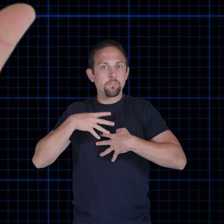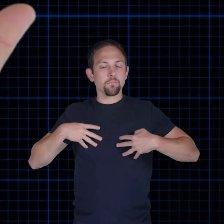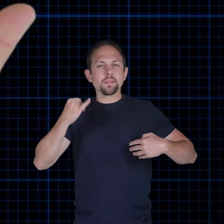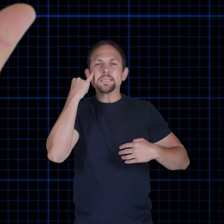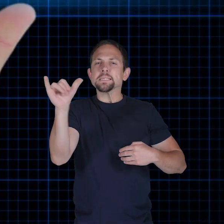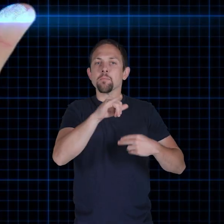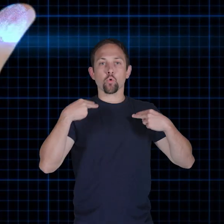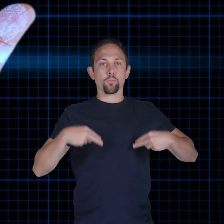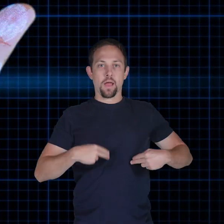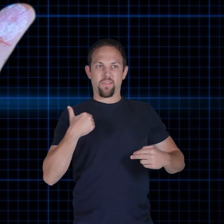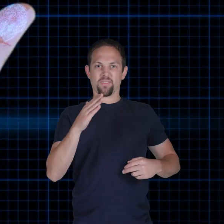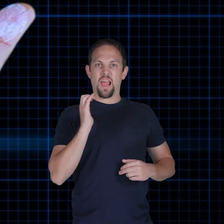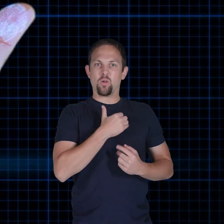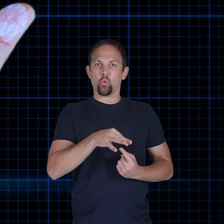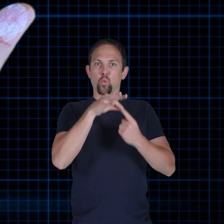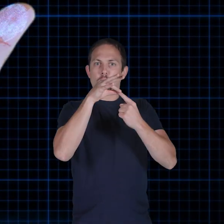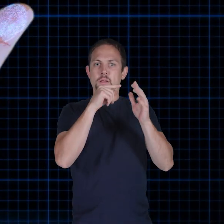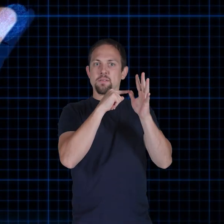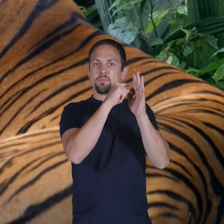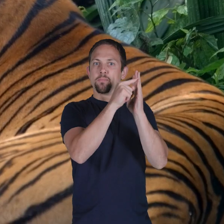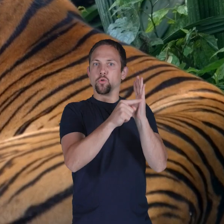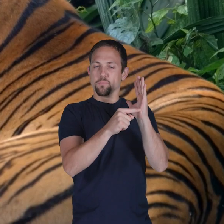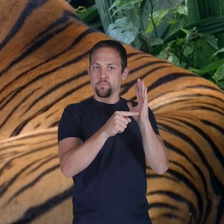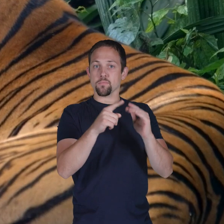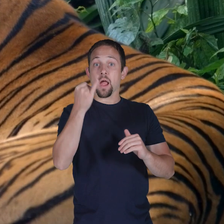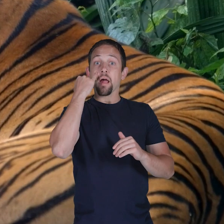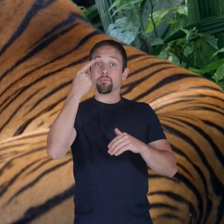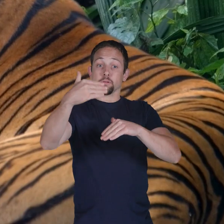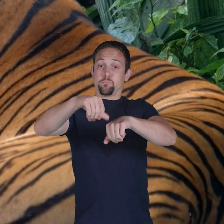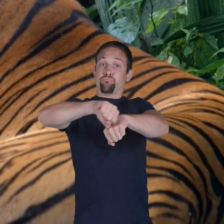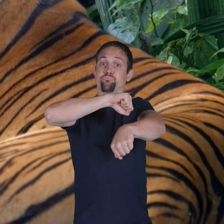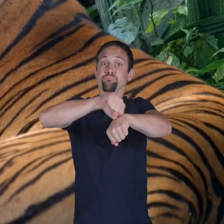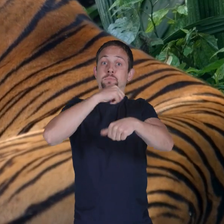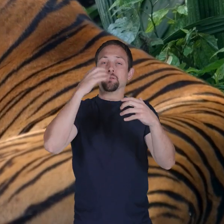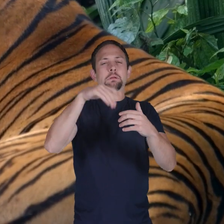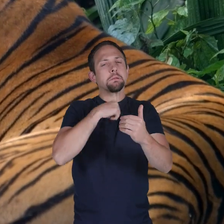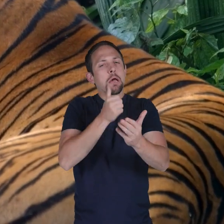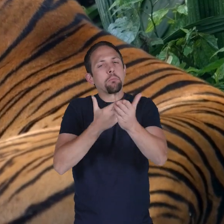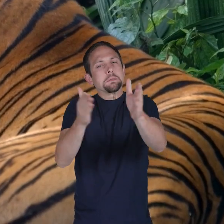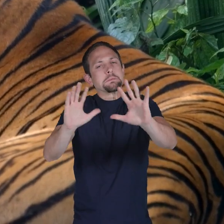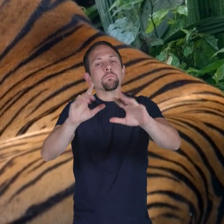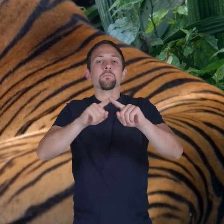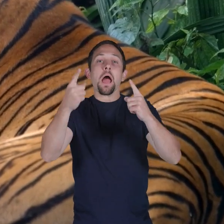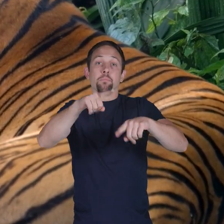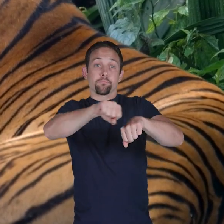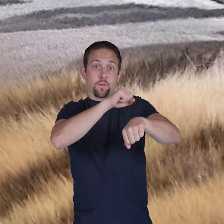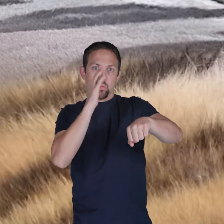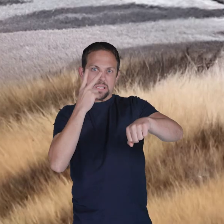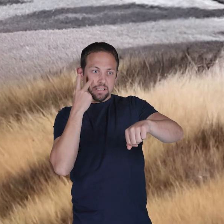just as humans have unique fingerprints. Even if you shaved a tiger, which we don't recommend,